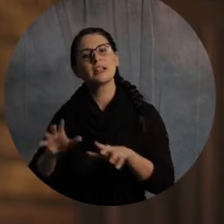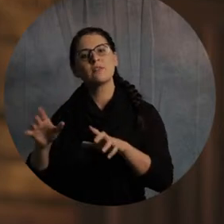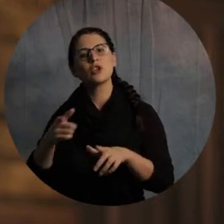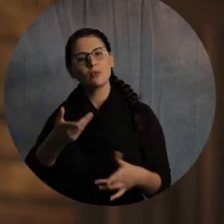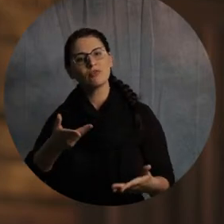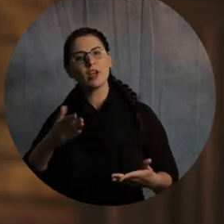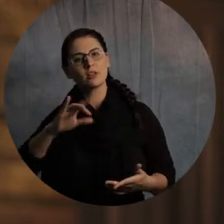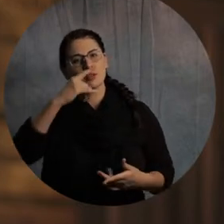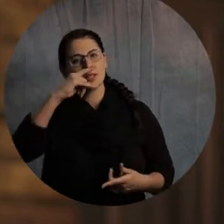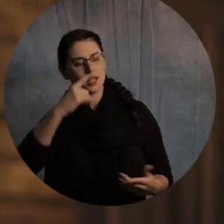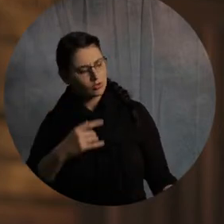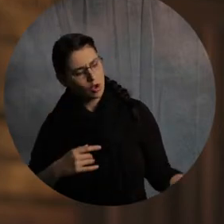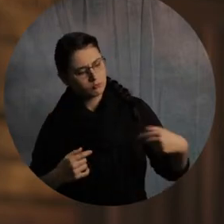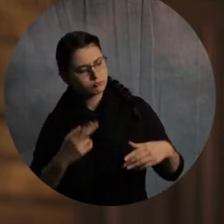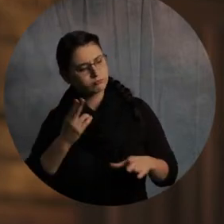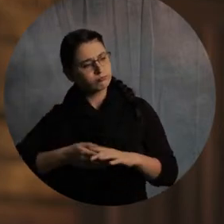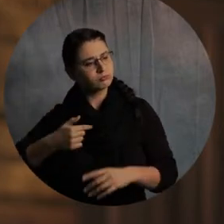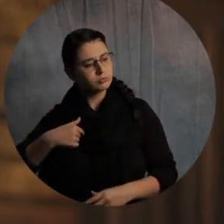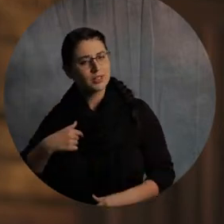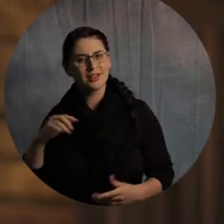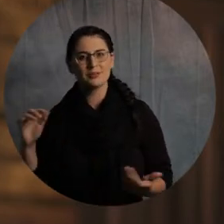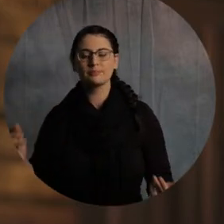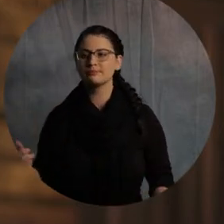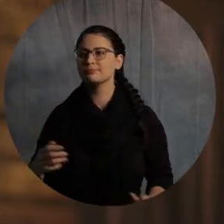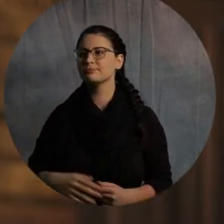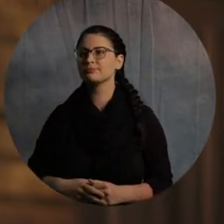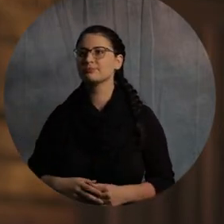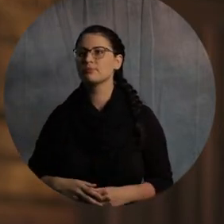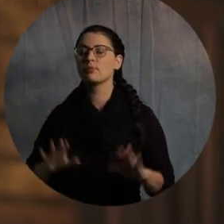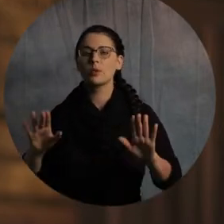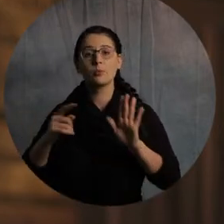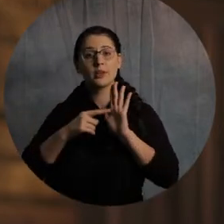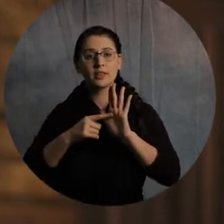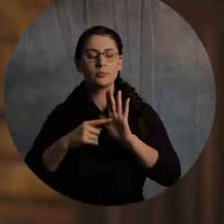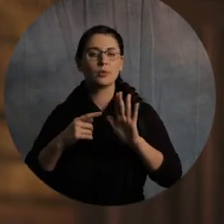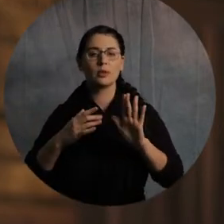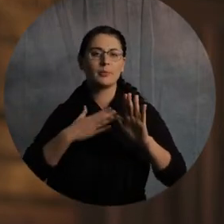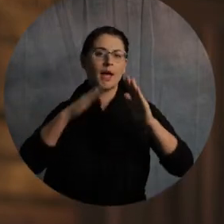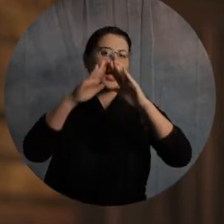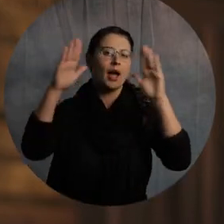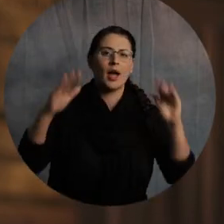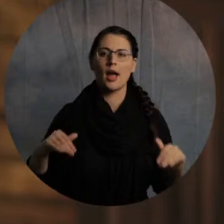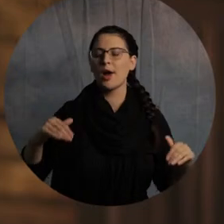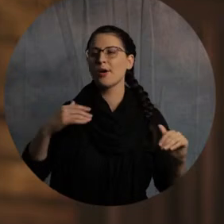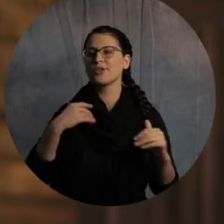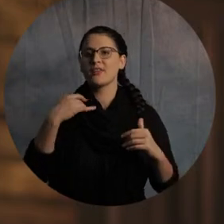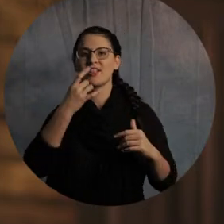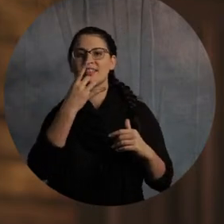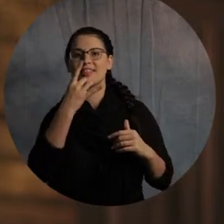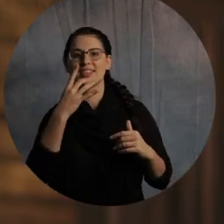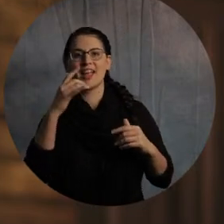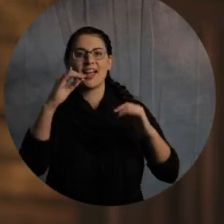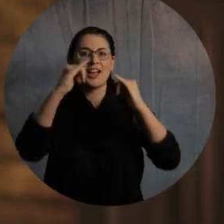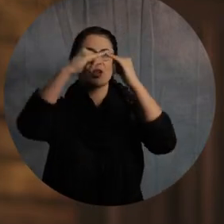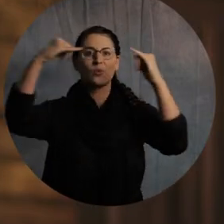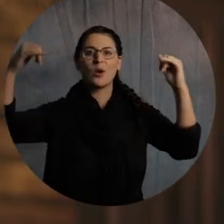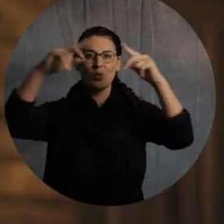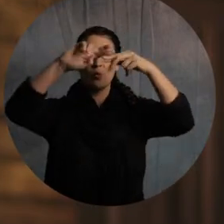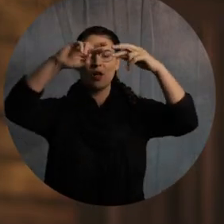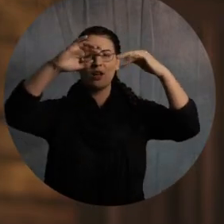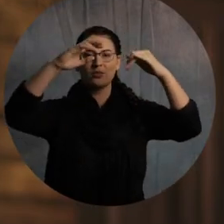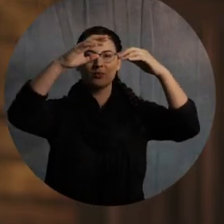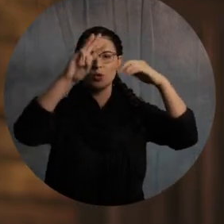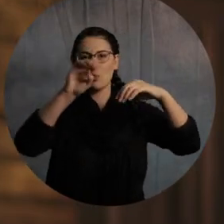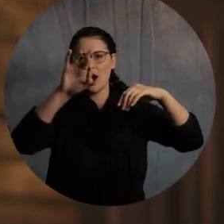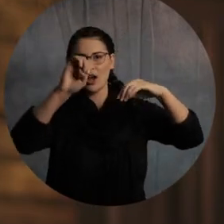when you're wiring up the light in your house, which I'm not allowed to do. All right? But you're wiring up the light in your house. Amen. Right? Yeah.